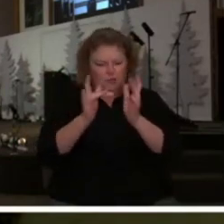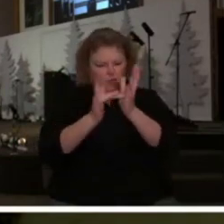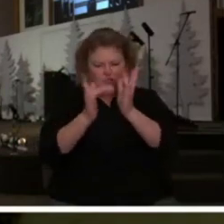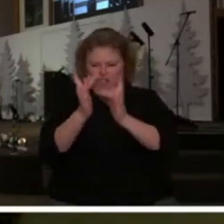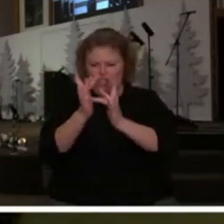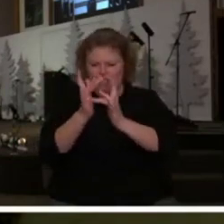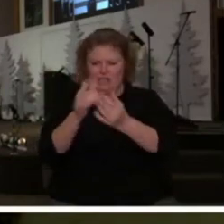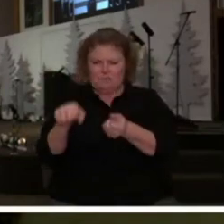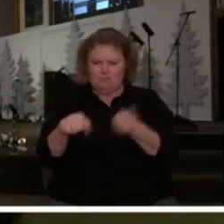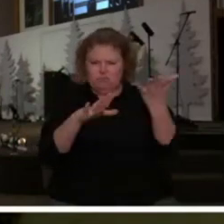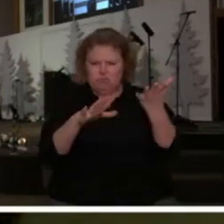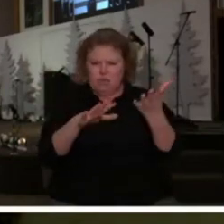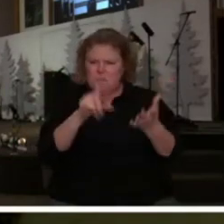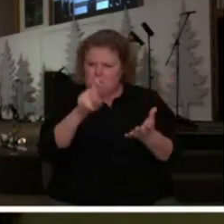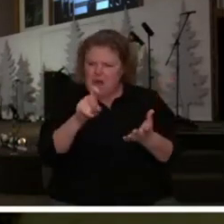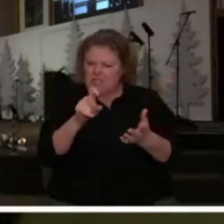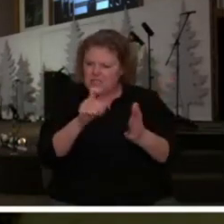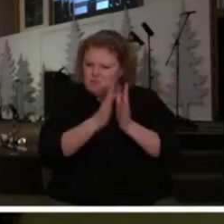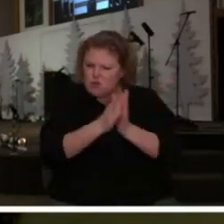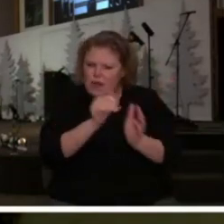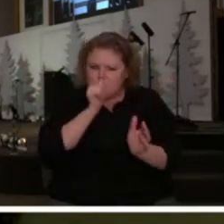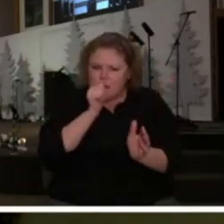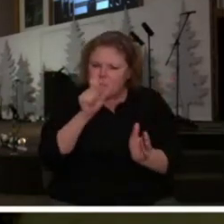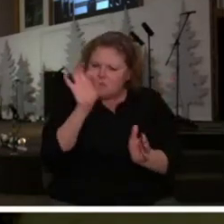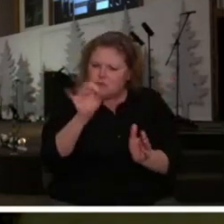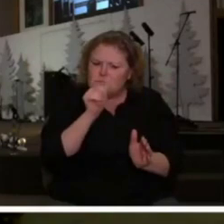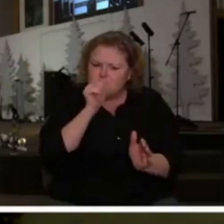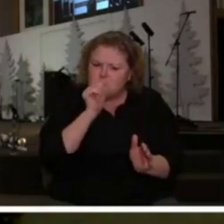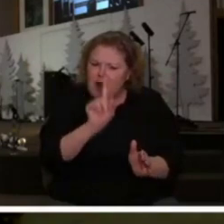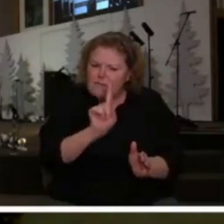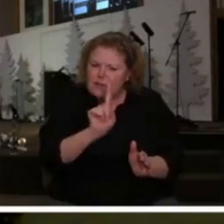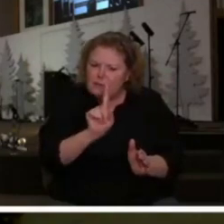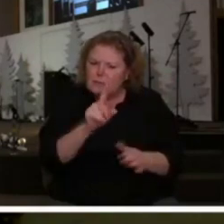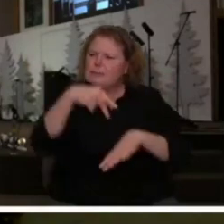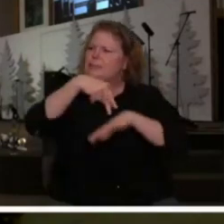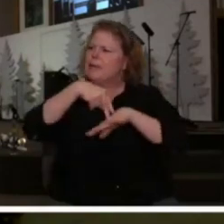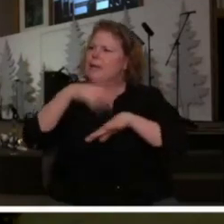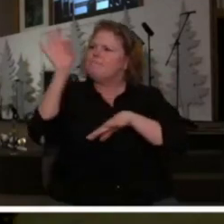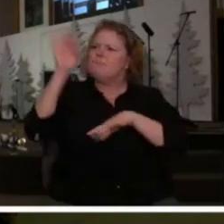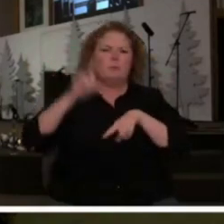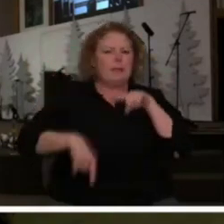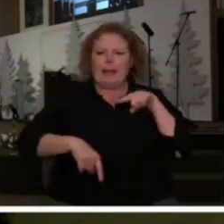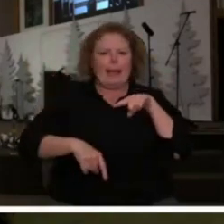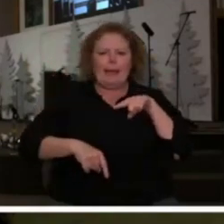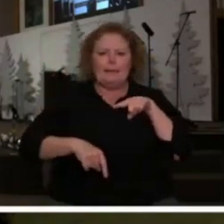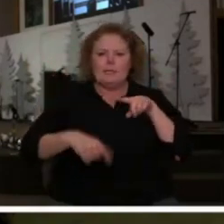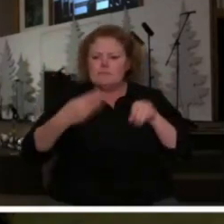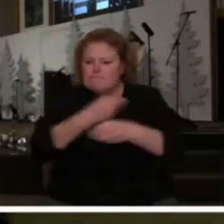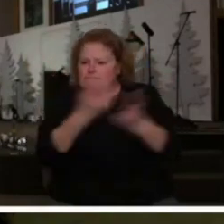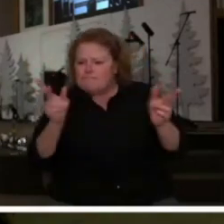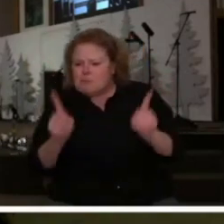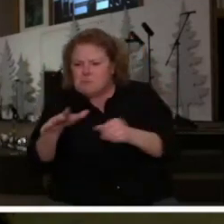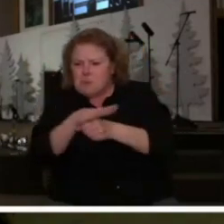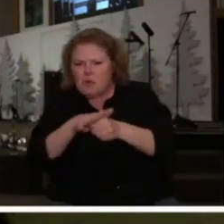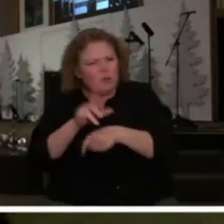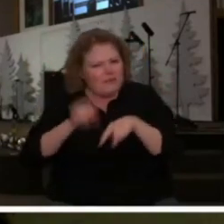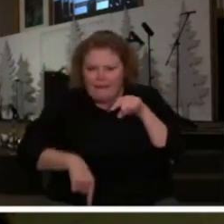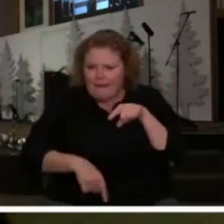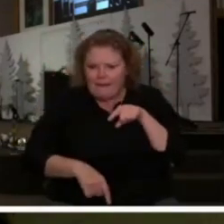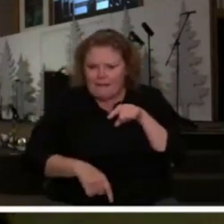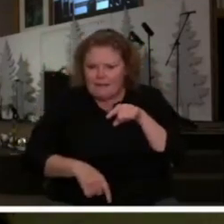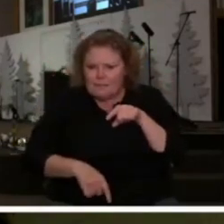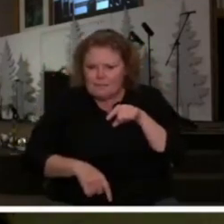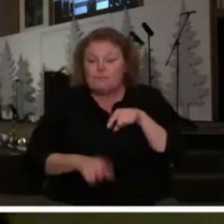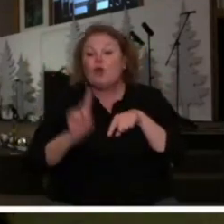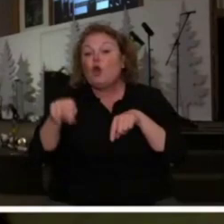and make him private take him out of the public square take him out of the public view it's